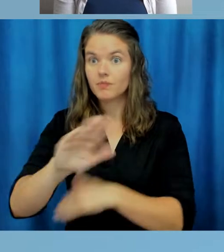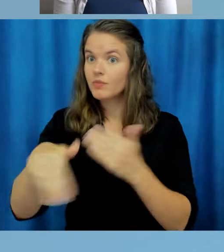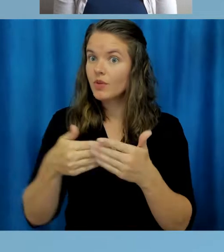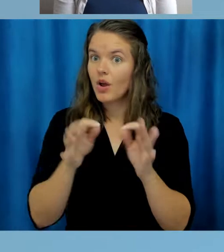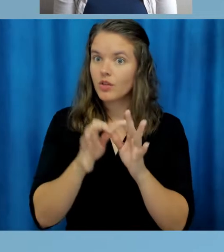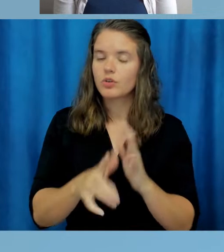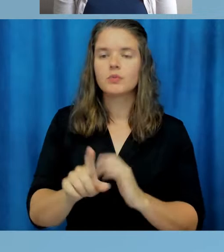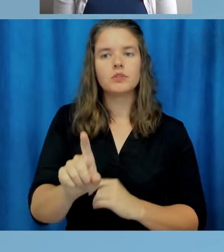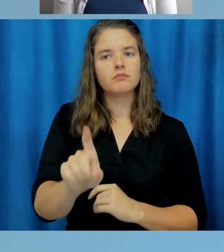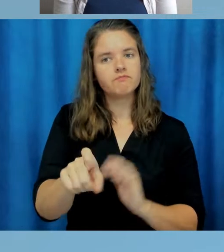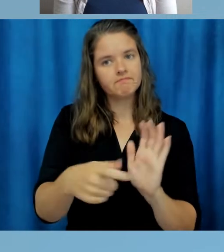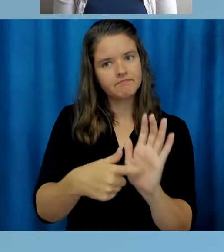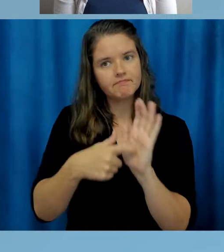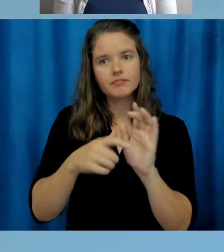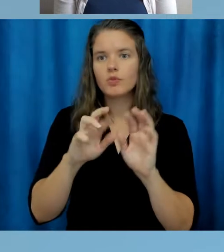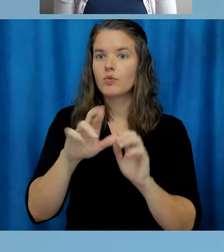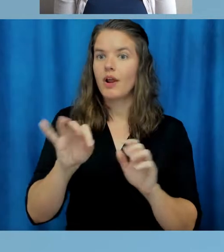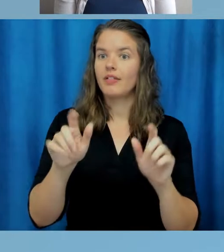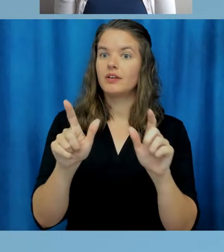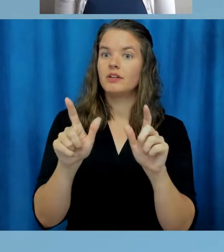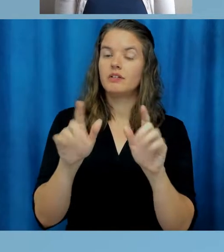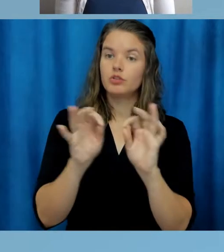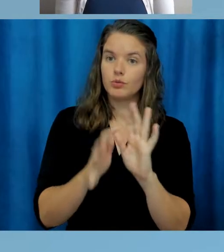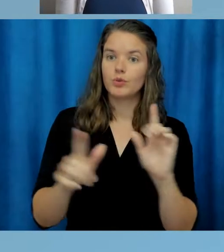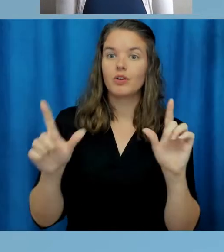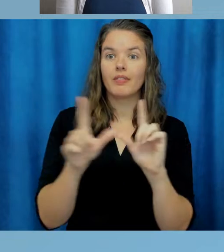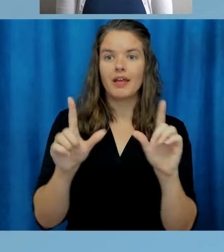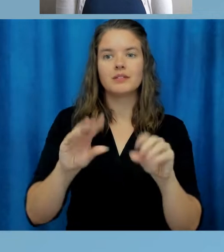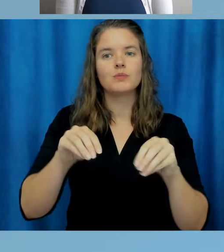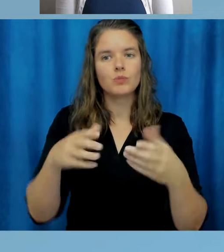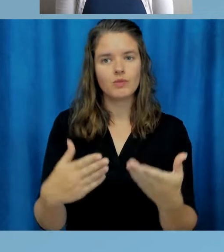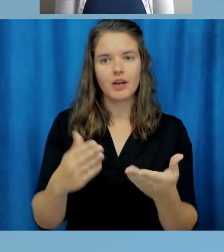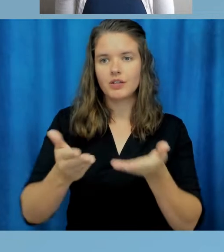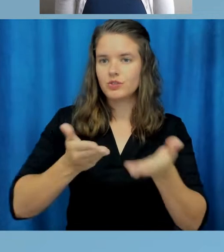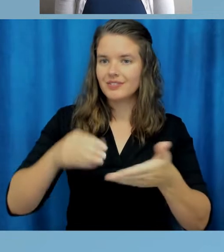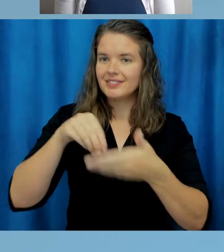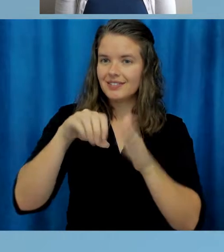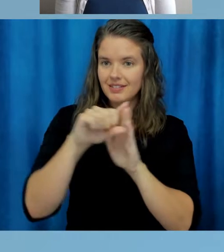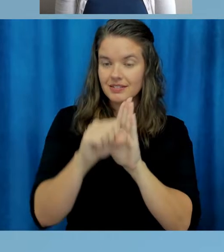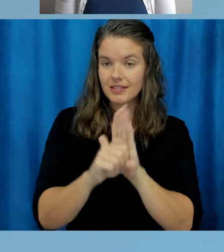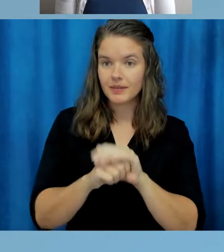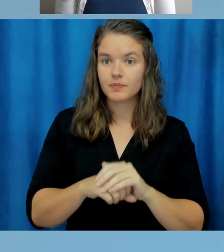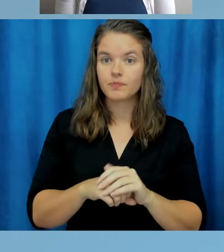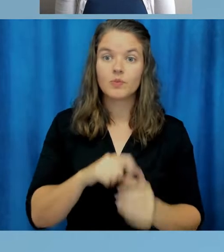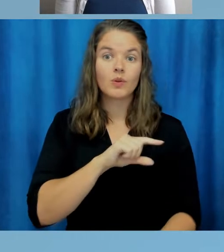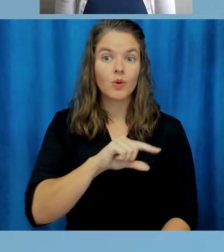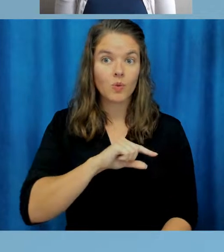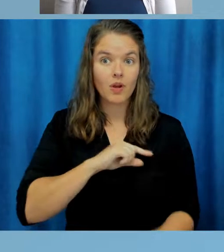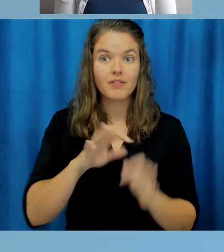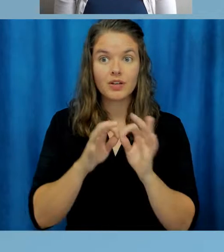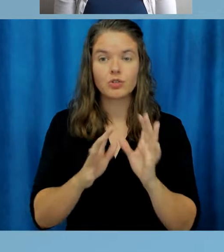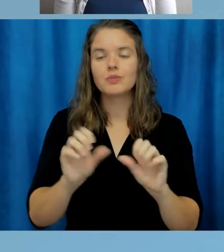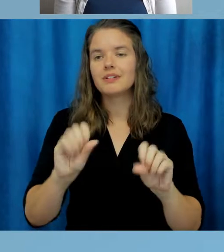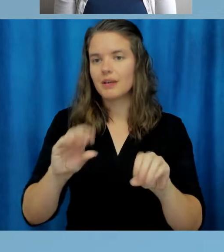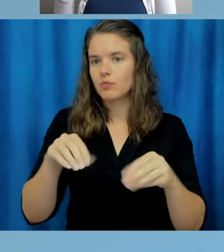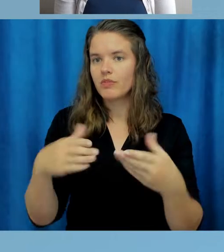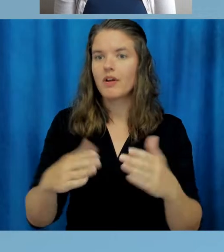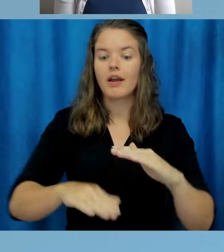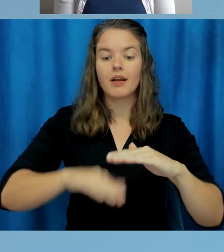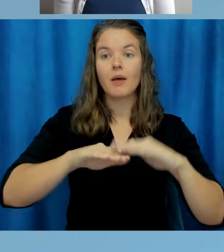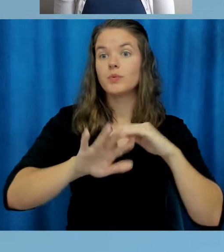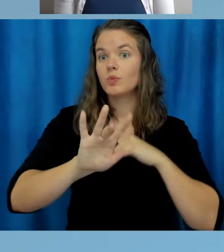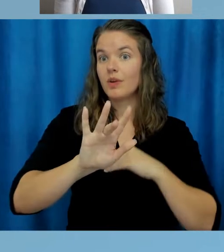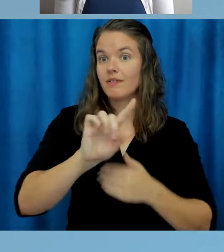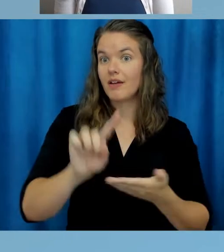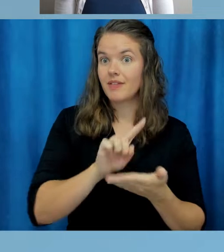interpreters must have a Rhode Island interpreter license to provide services in the state. A qualified interpreter can provide up to